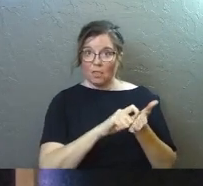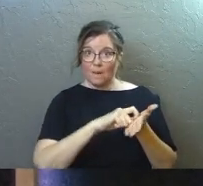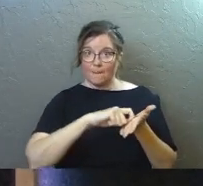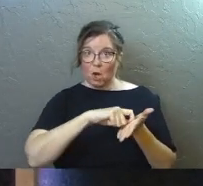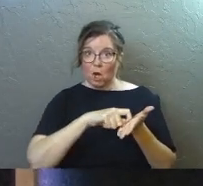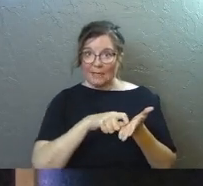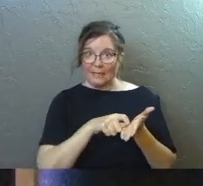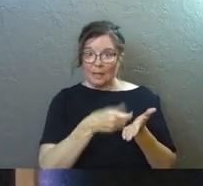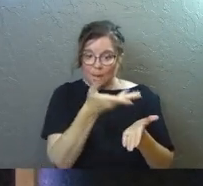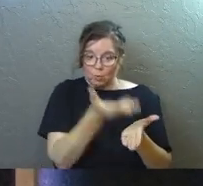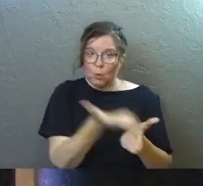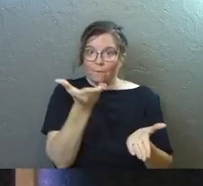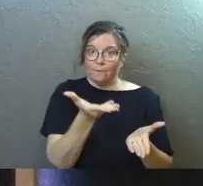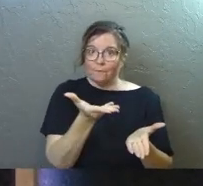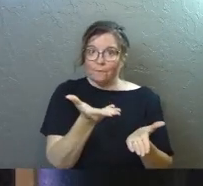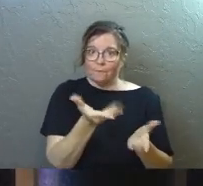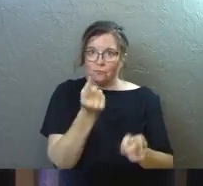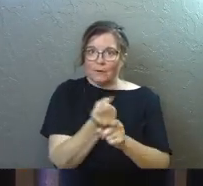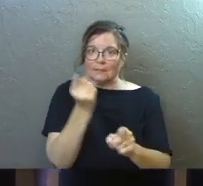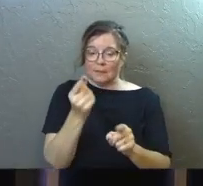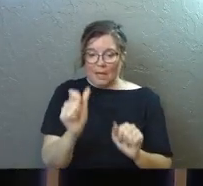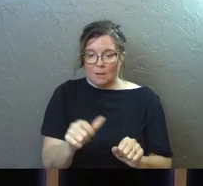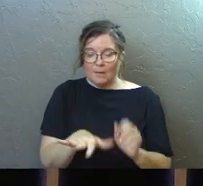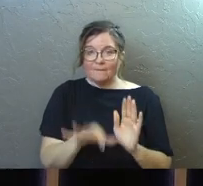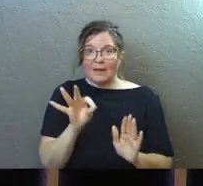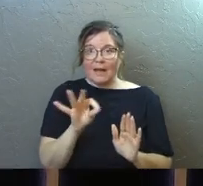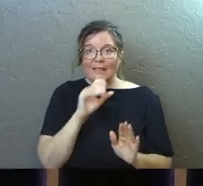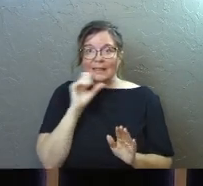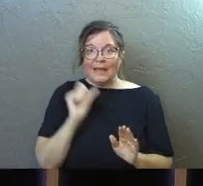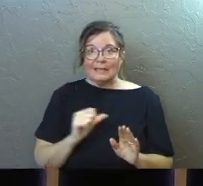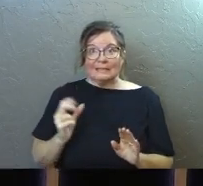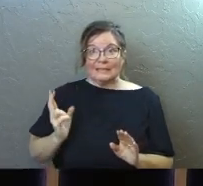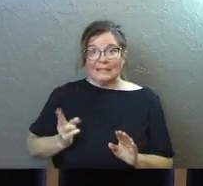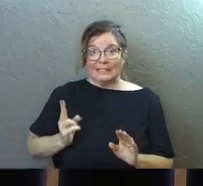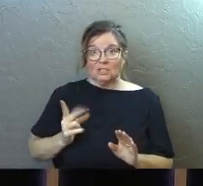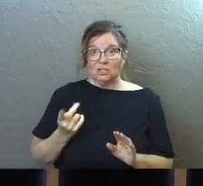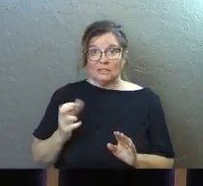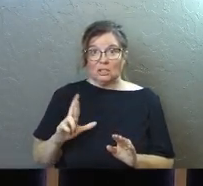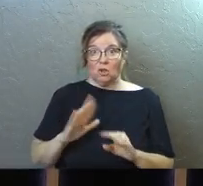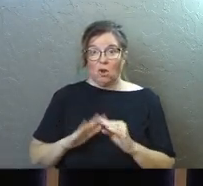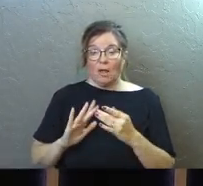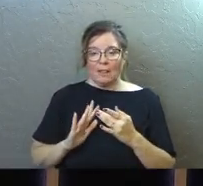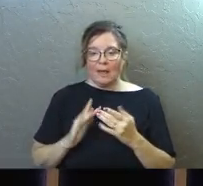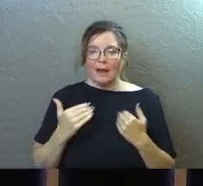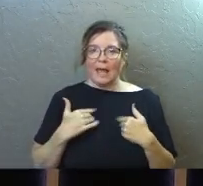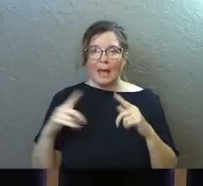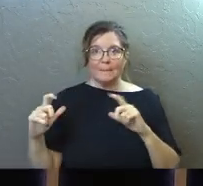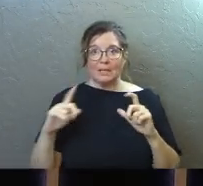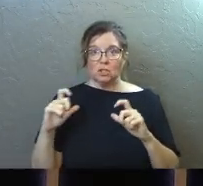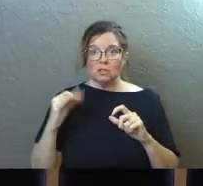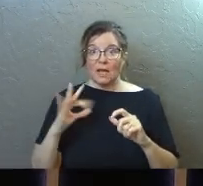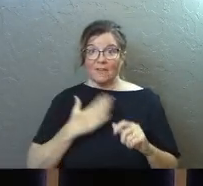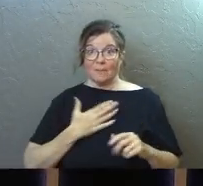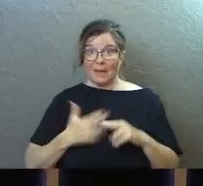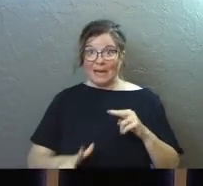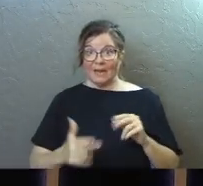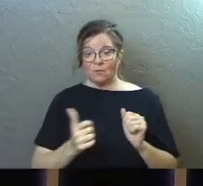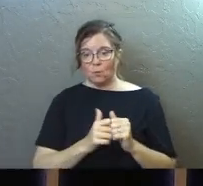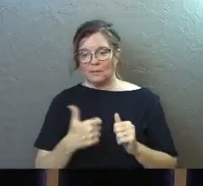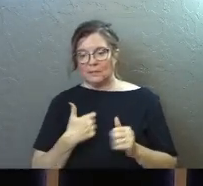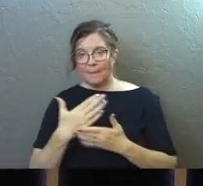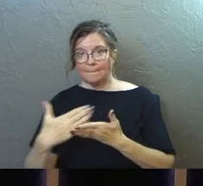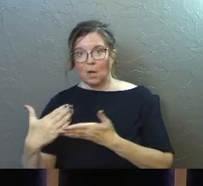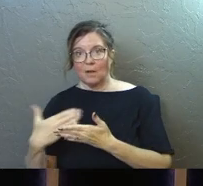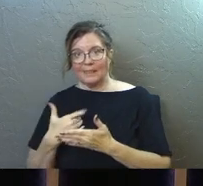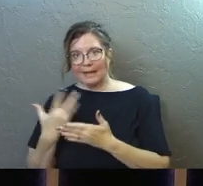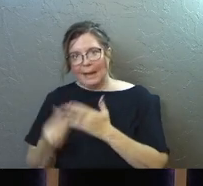proved I was able to find this, this, uh, antique history dealer online had pictures of my knife along with